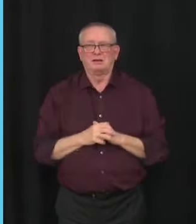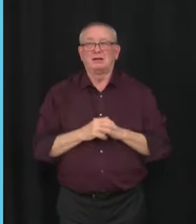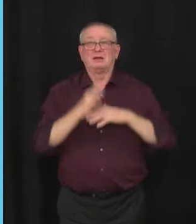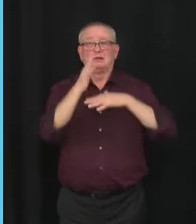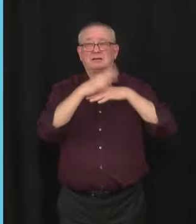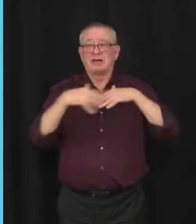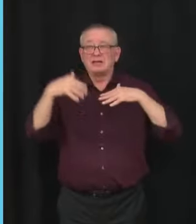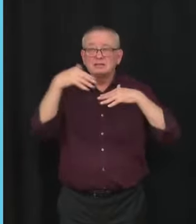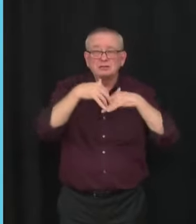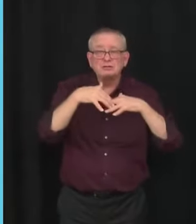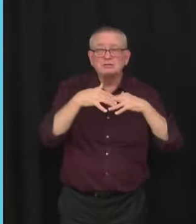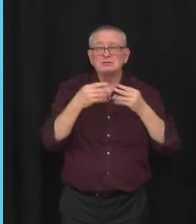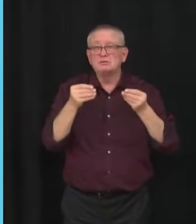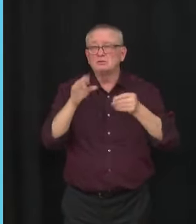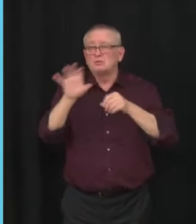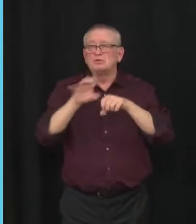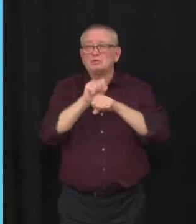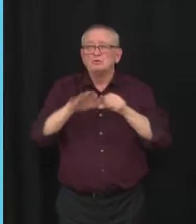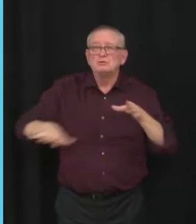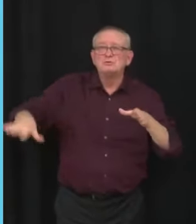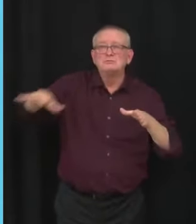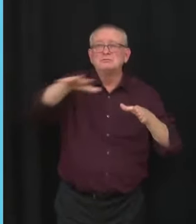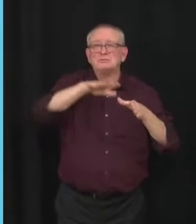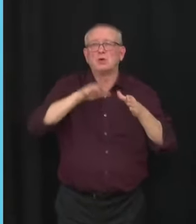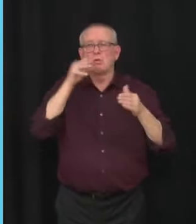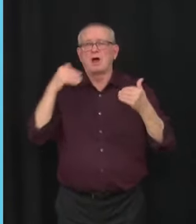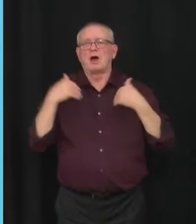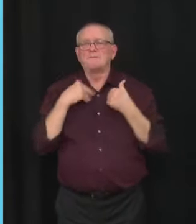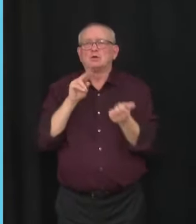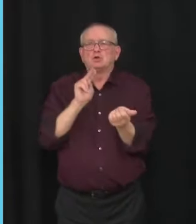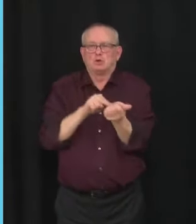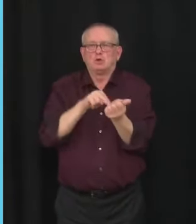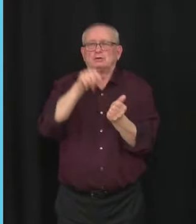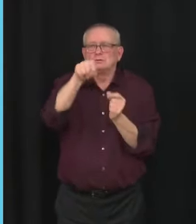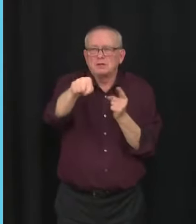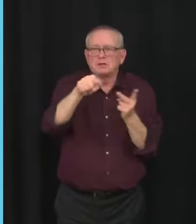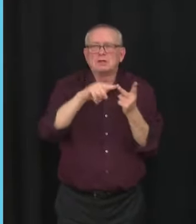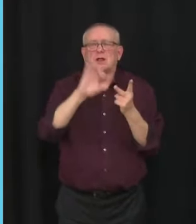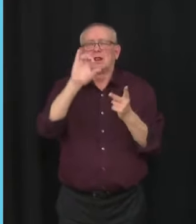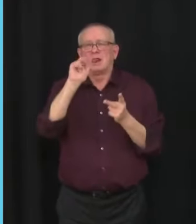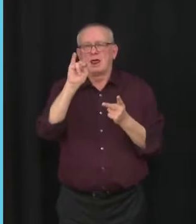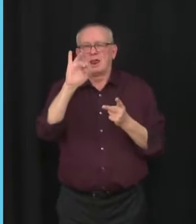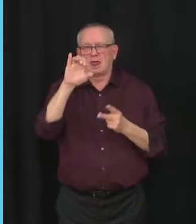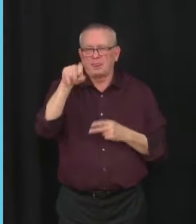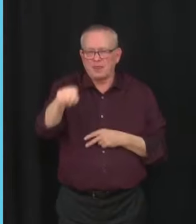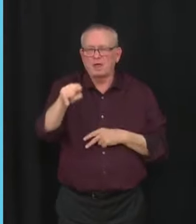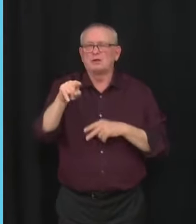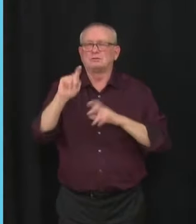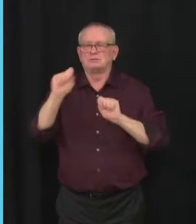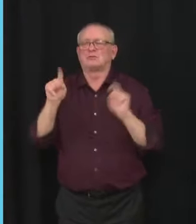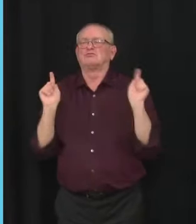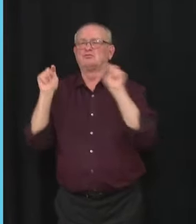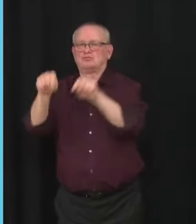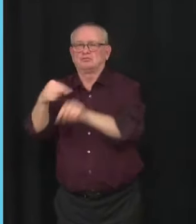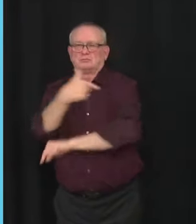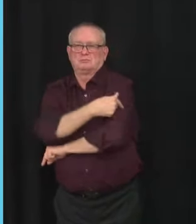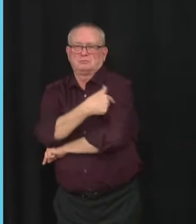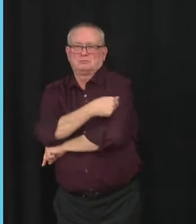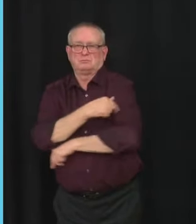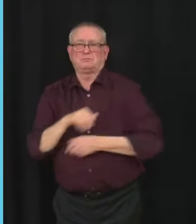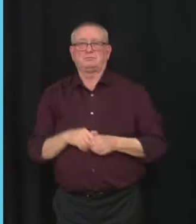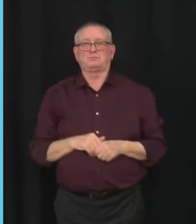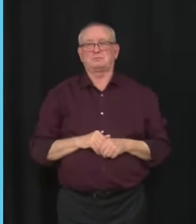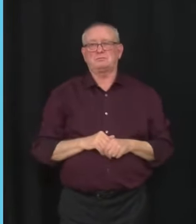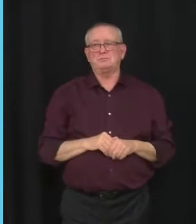health clinics and nurses' stations on reserve. These young children, just like adults, will require